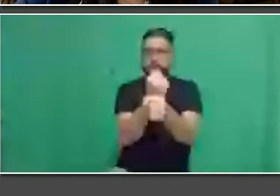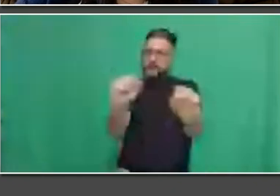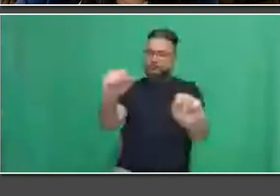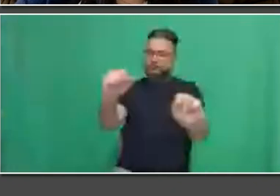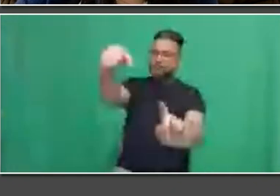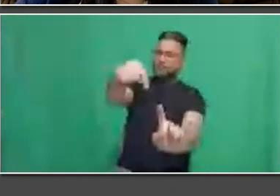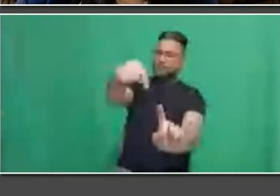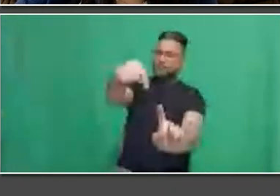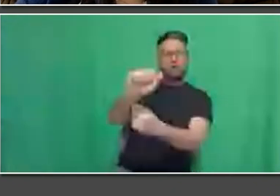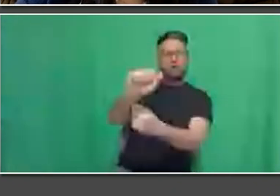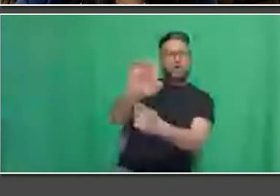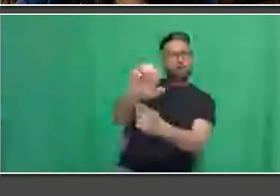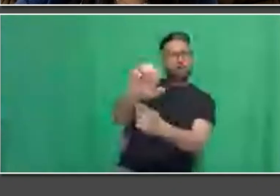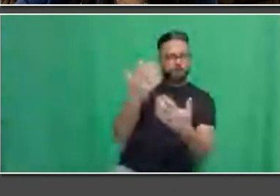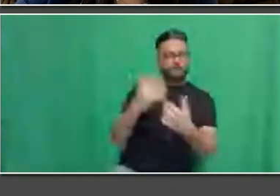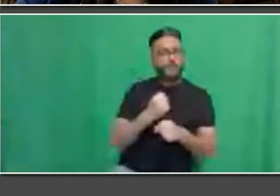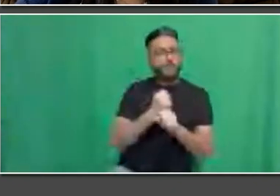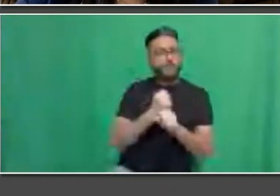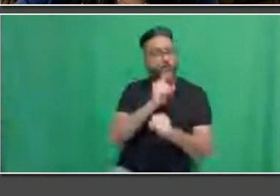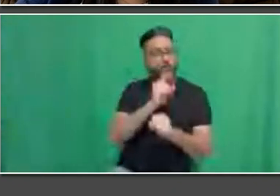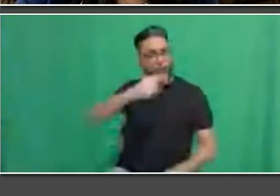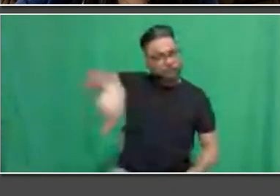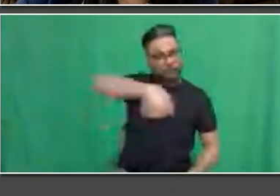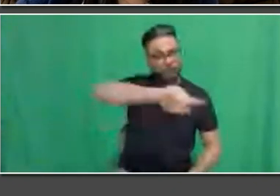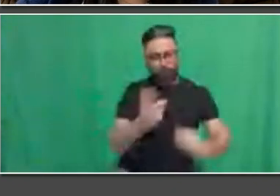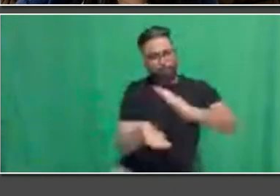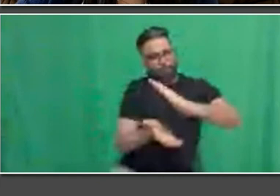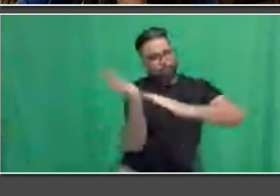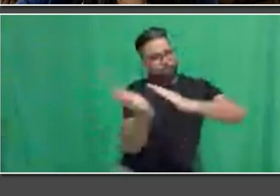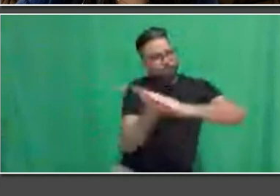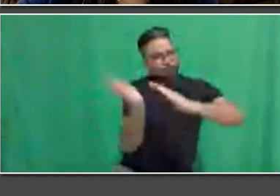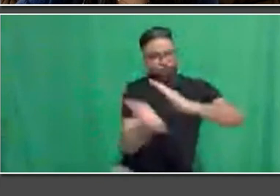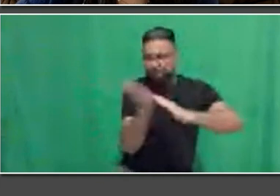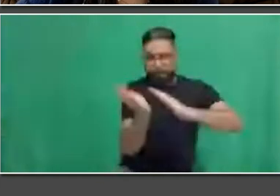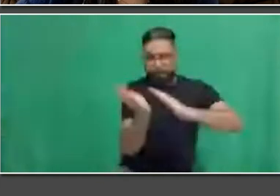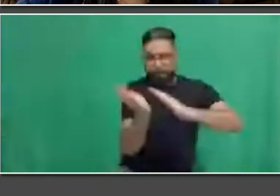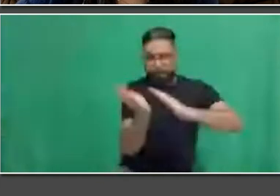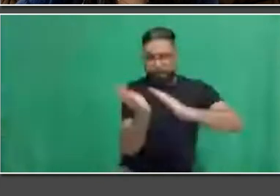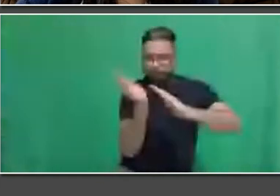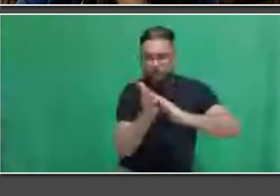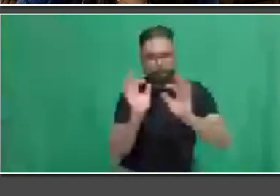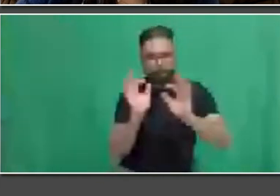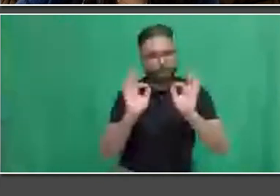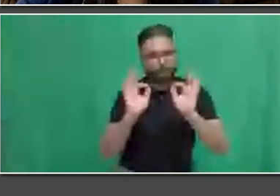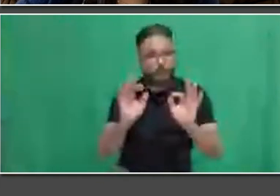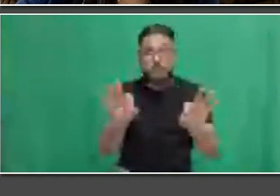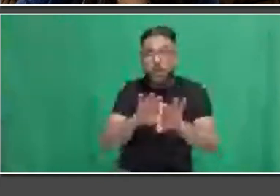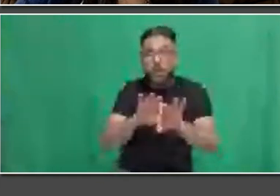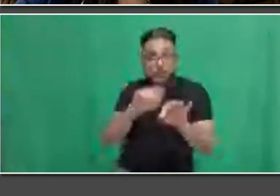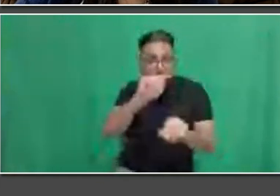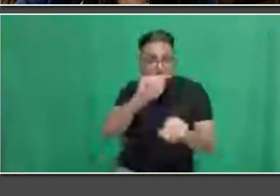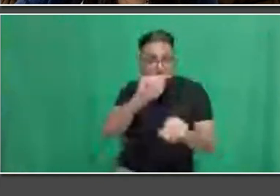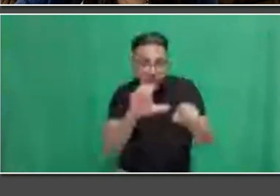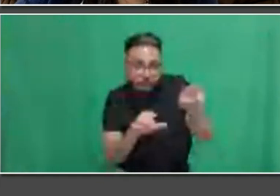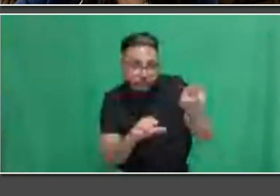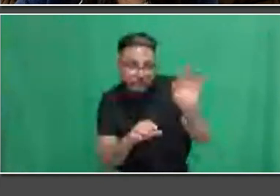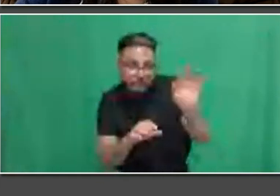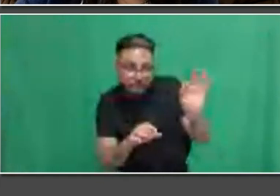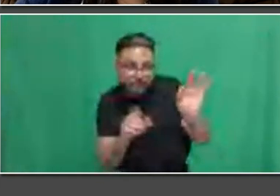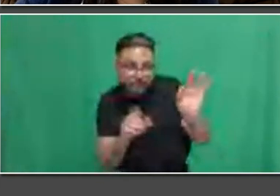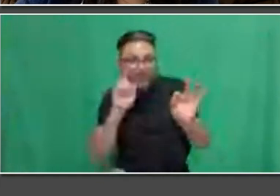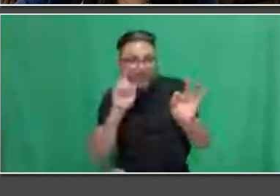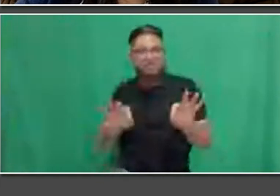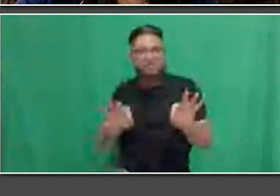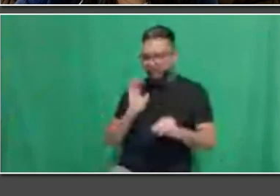just to the commission, but to the society in general. Imagine a fire main line feeding water to a fire hydrant